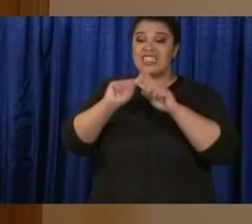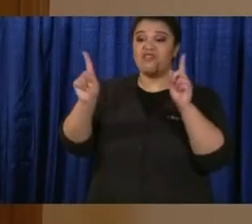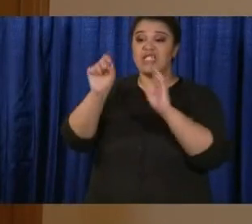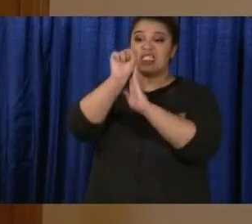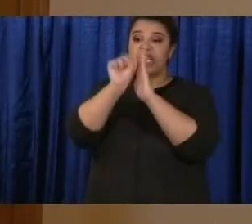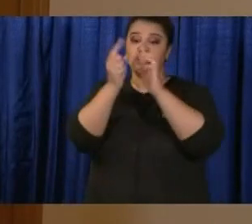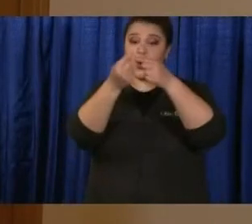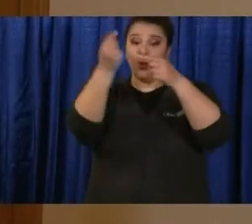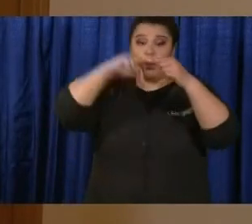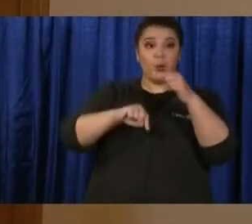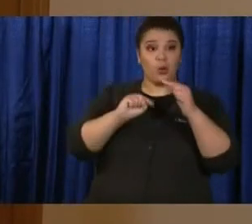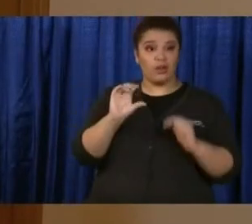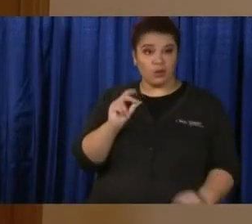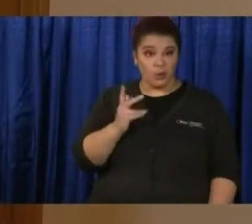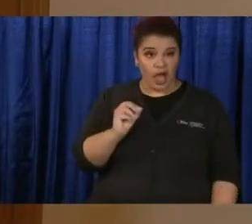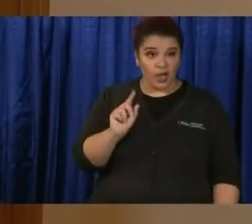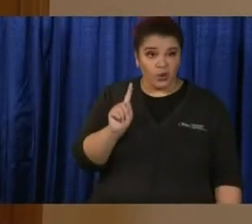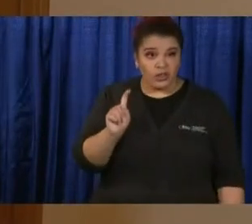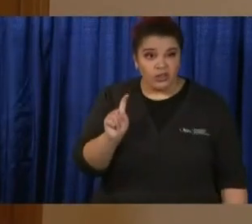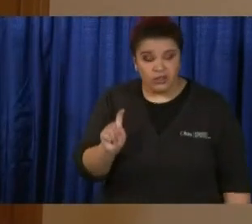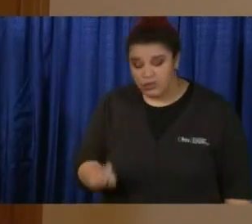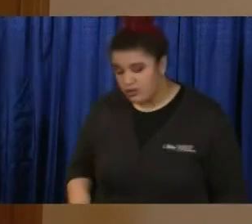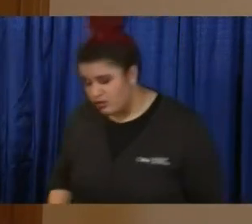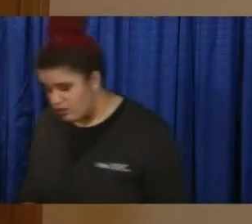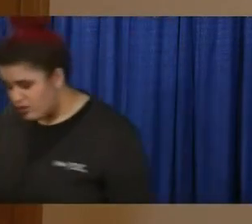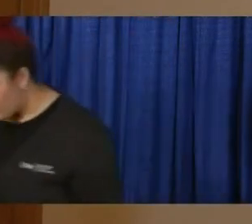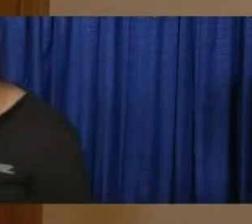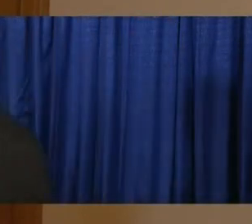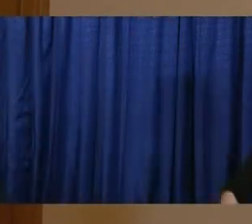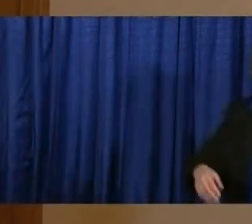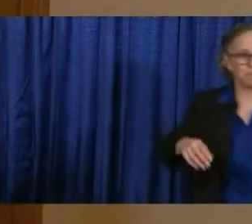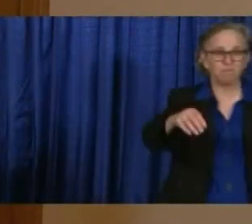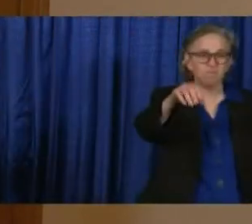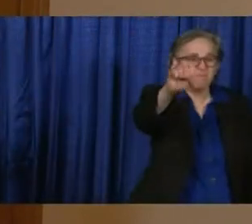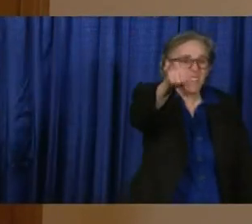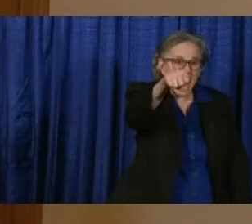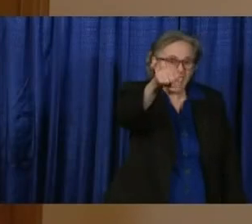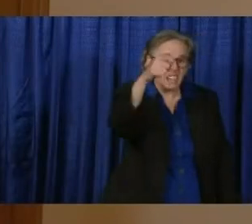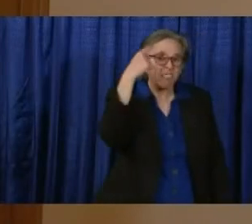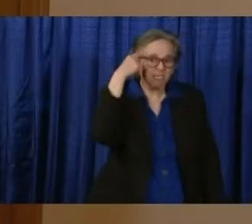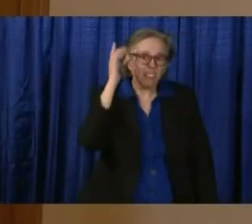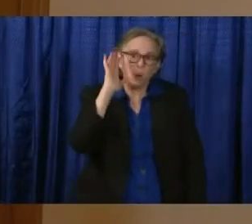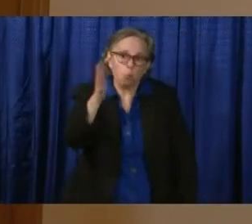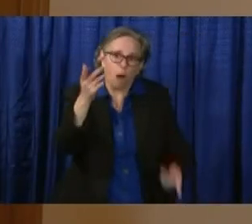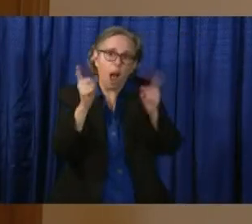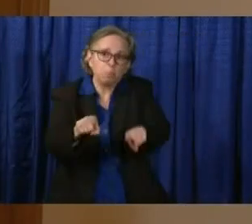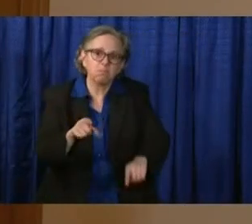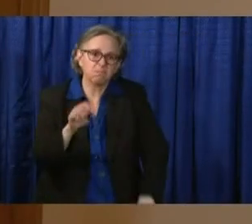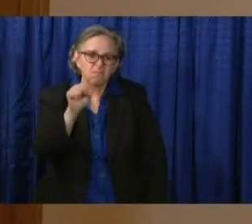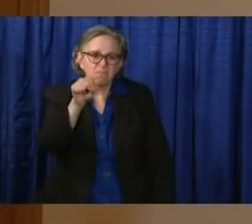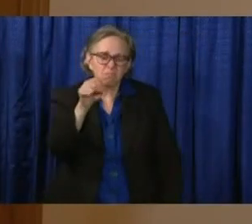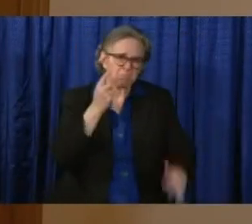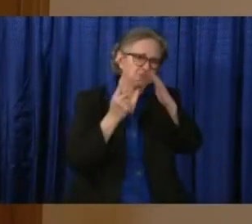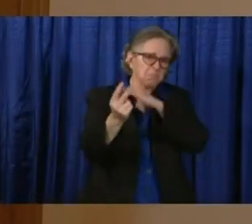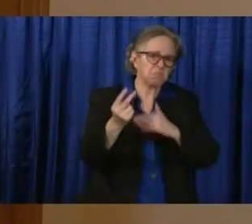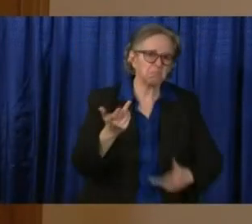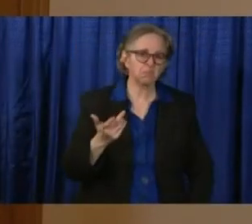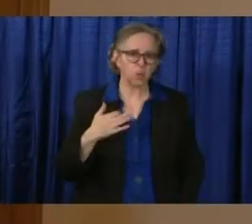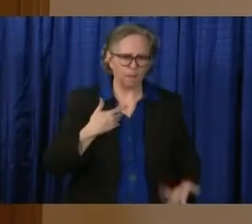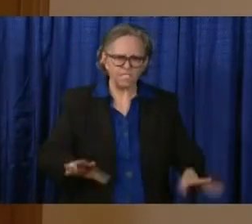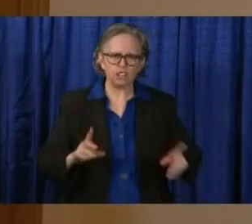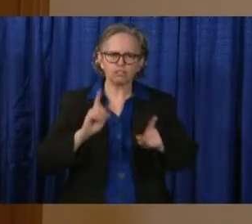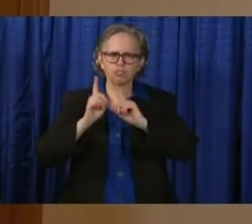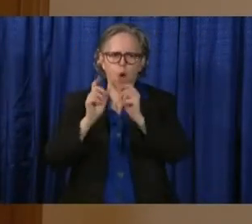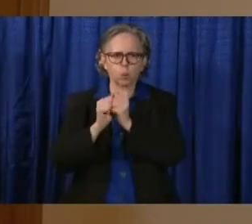some do seek their regular care there, so I think there will be some of that. I know I've spoken with a health commissioner in Michigan,